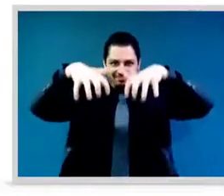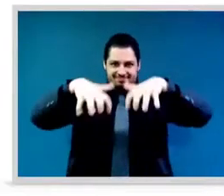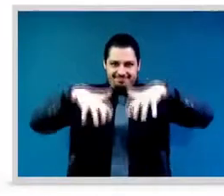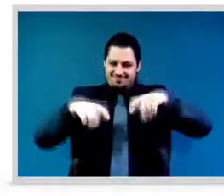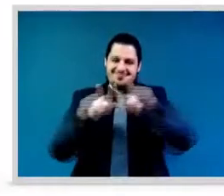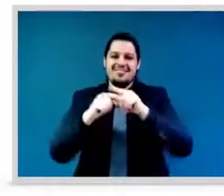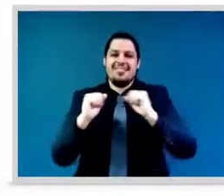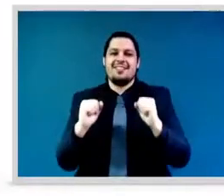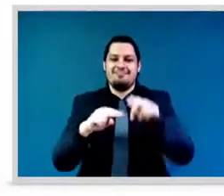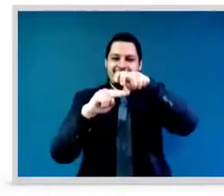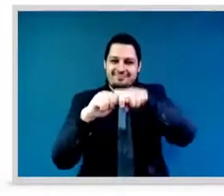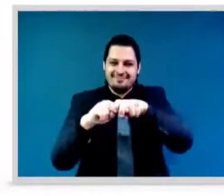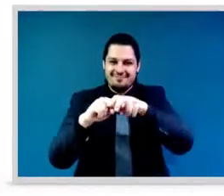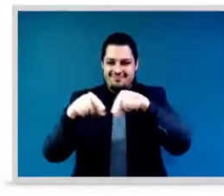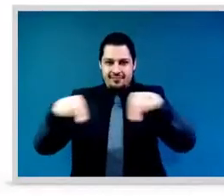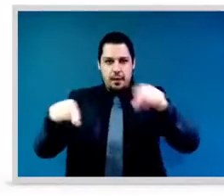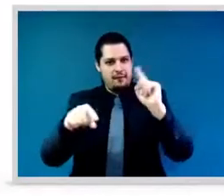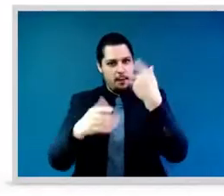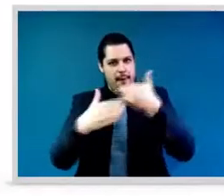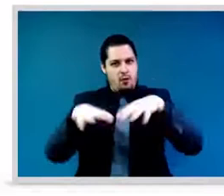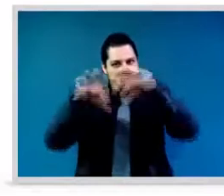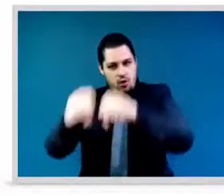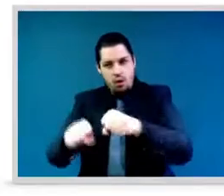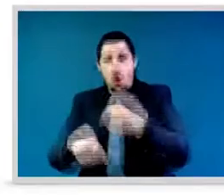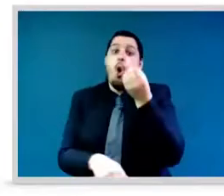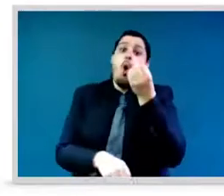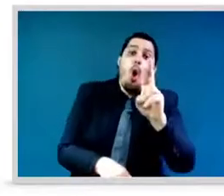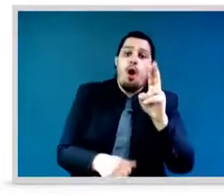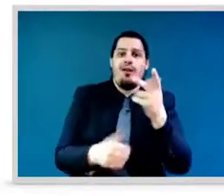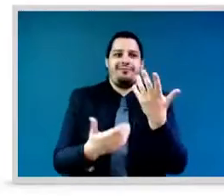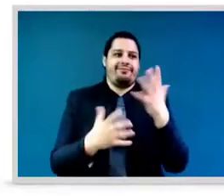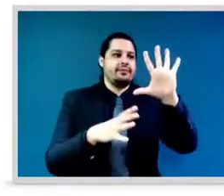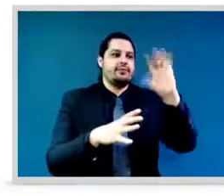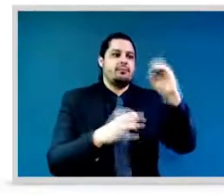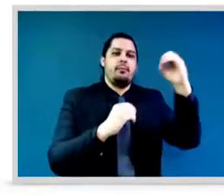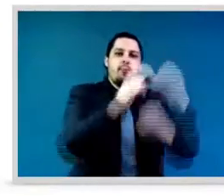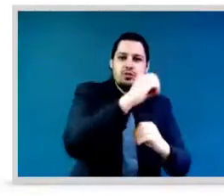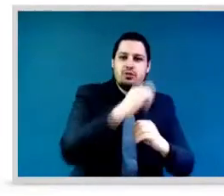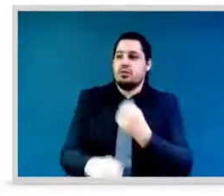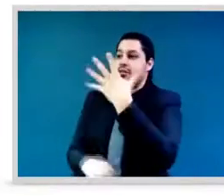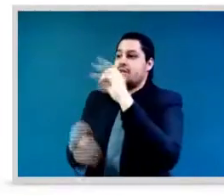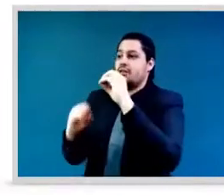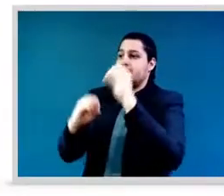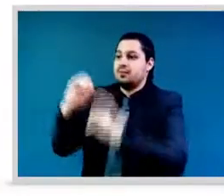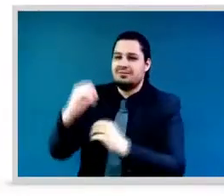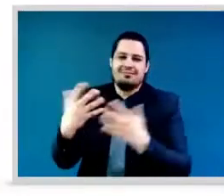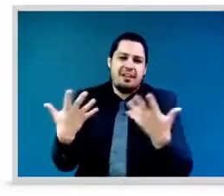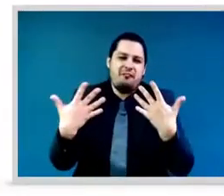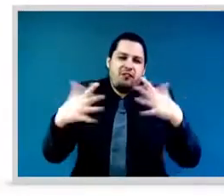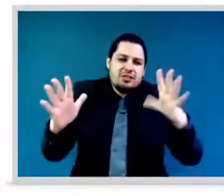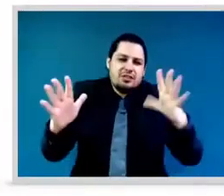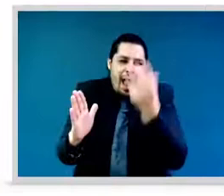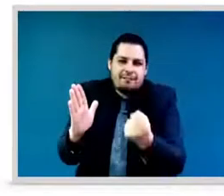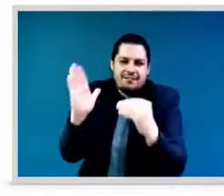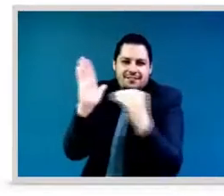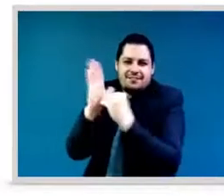problem. Because the fact that we're not participating equally as men, that's not our fault, it's the